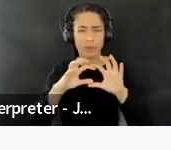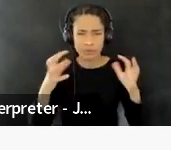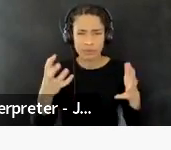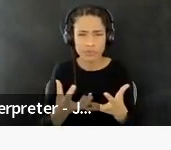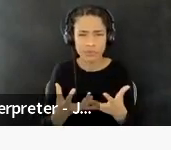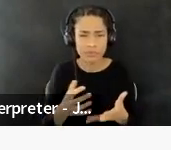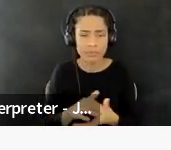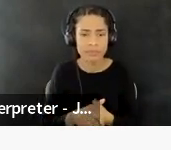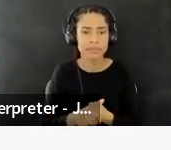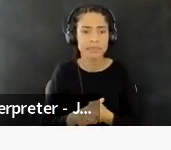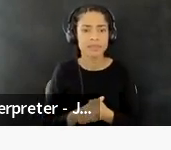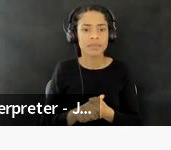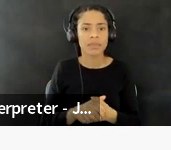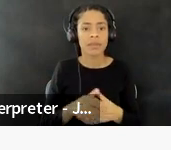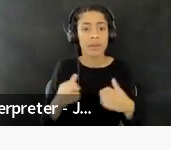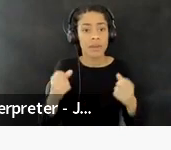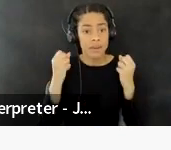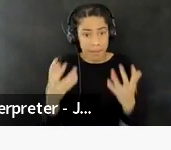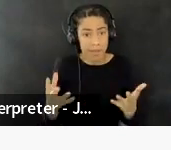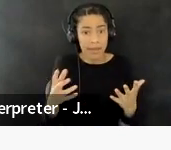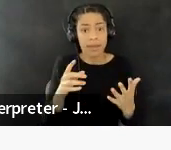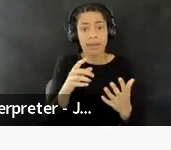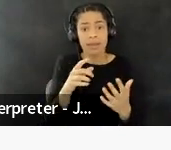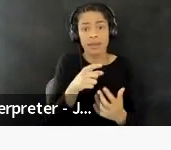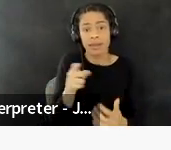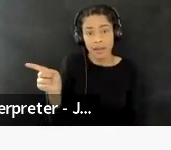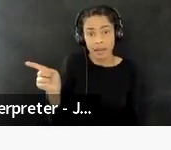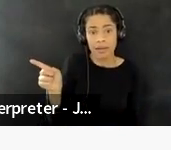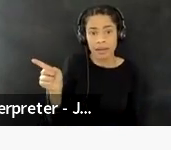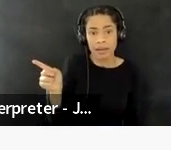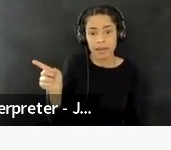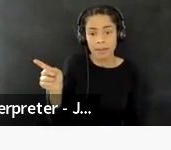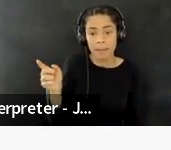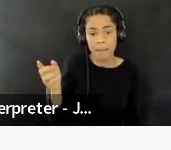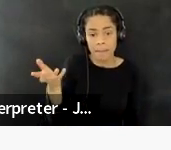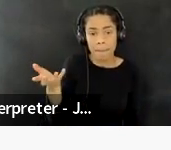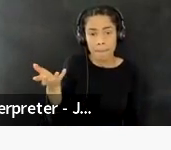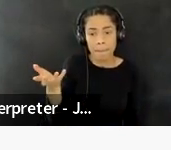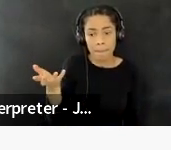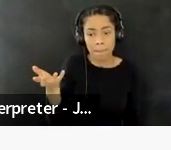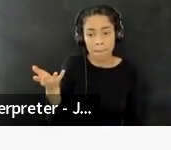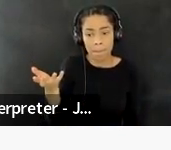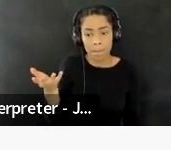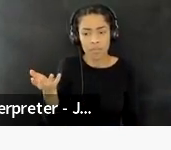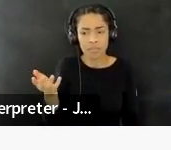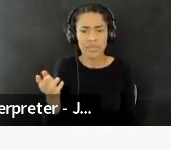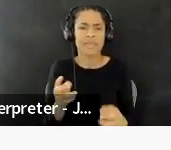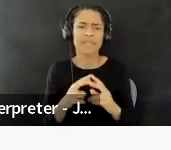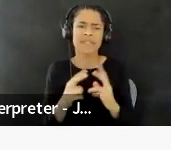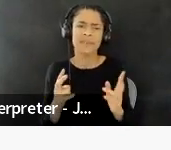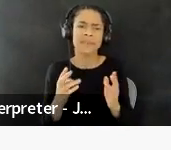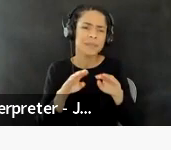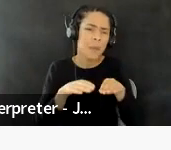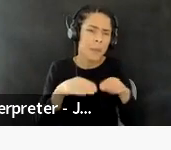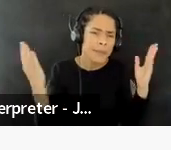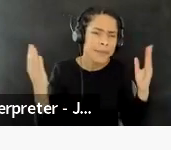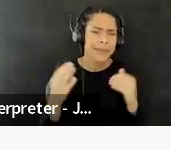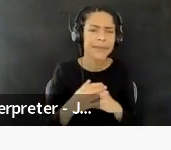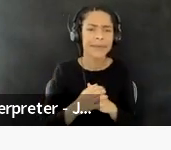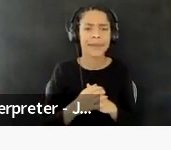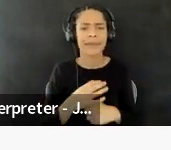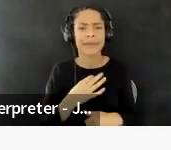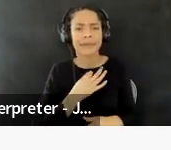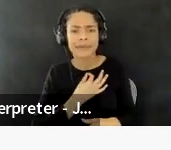and many, many are very open and curious about, um, where